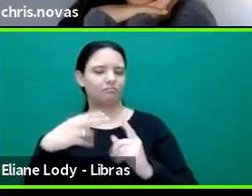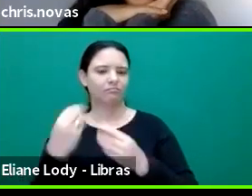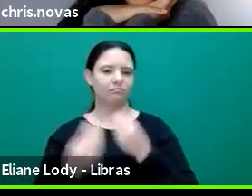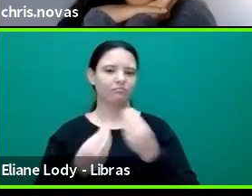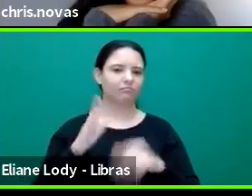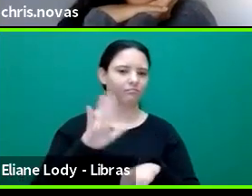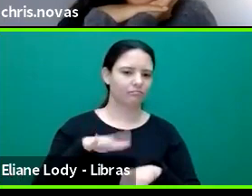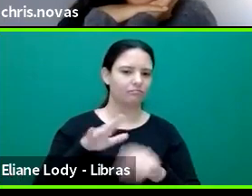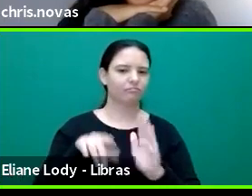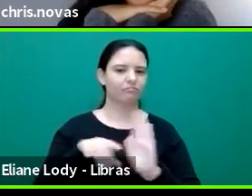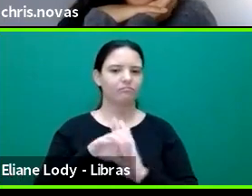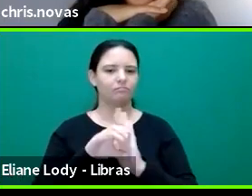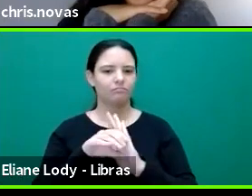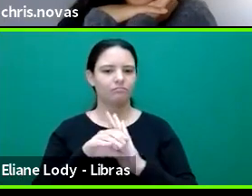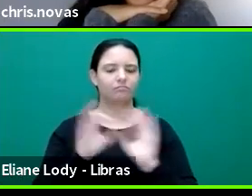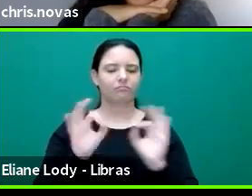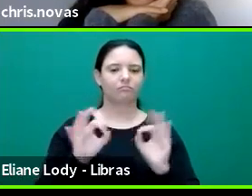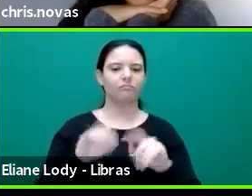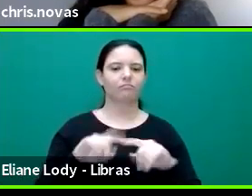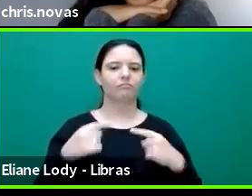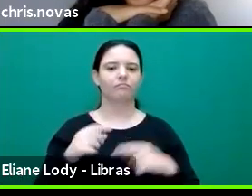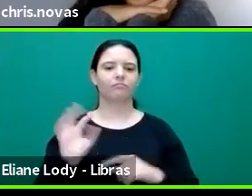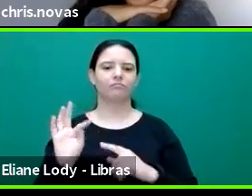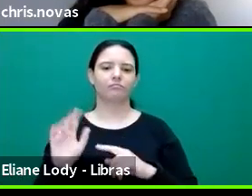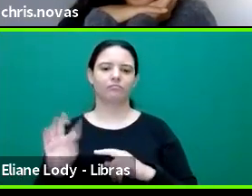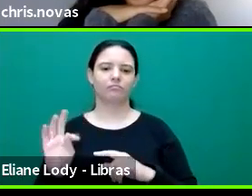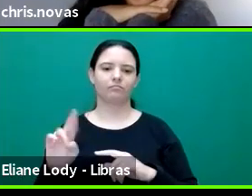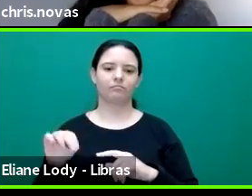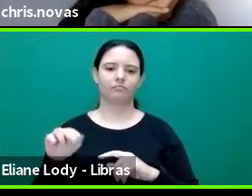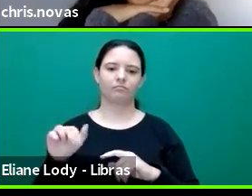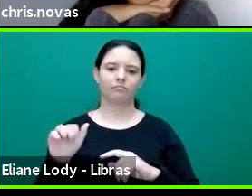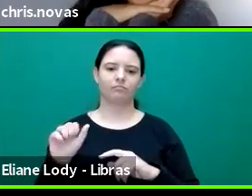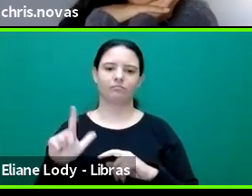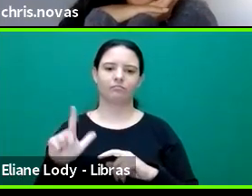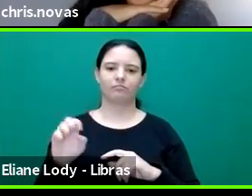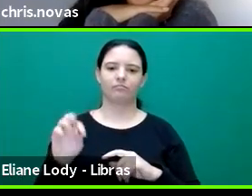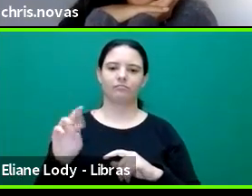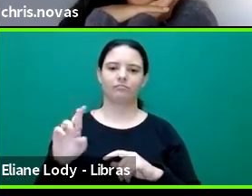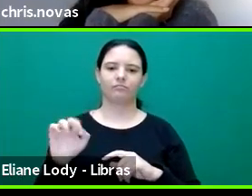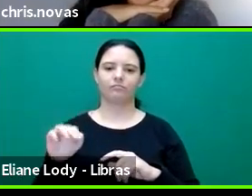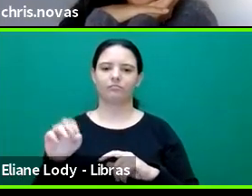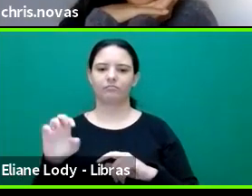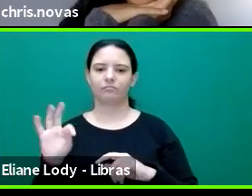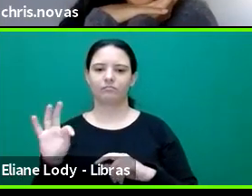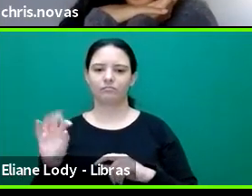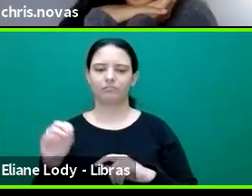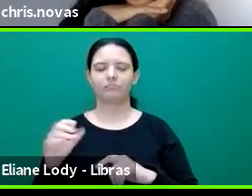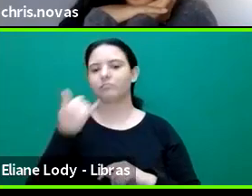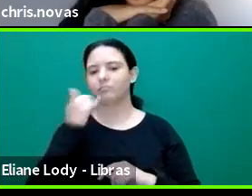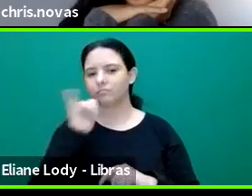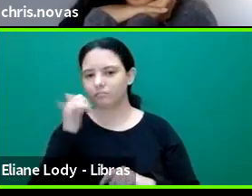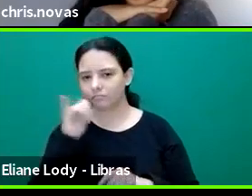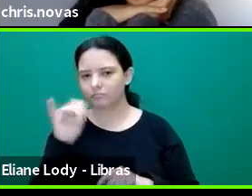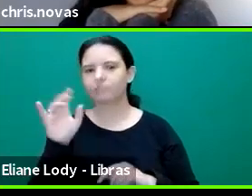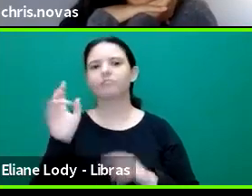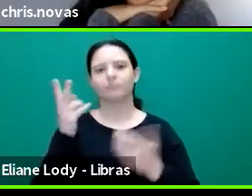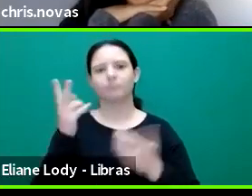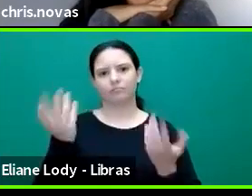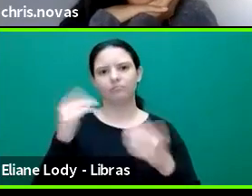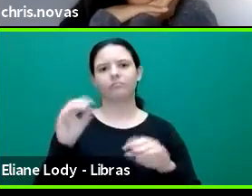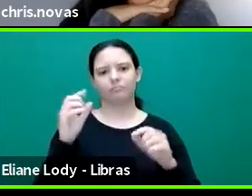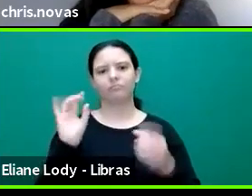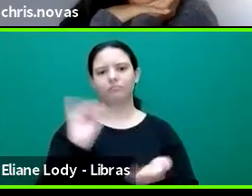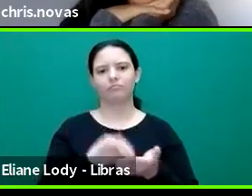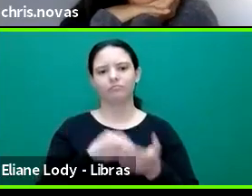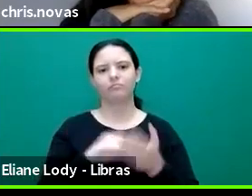definitely drawing on Vygotsky and dialecto-materialist perspectives on education. Um, and,